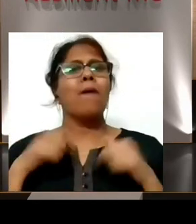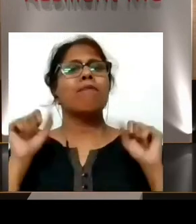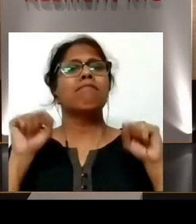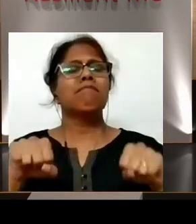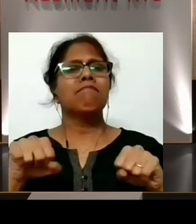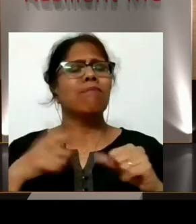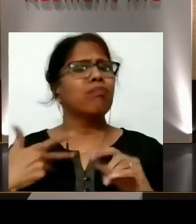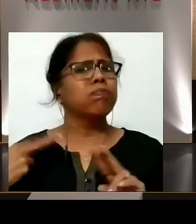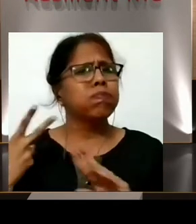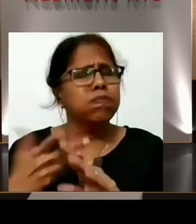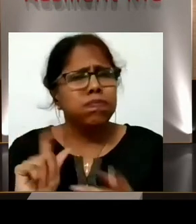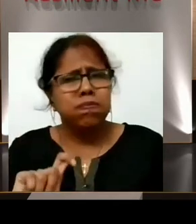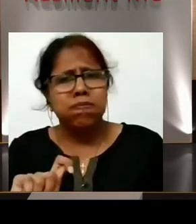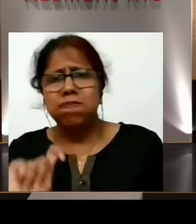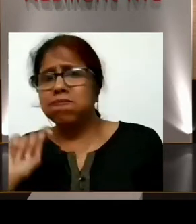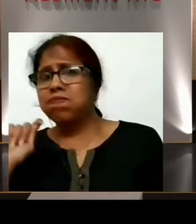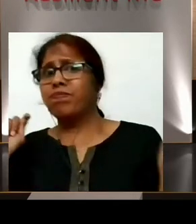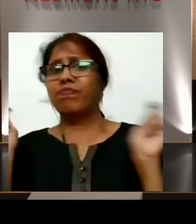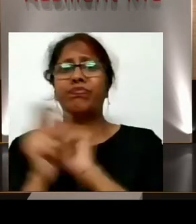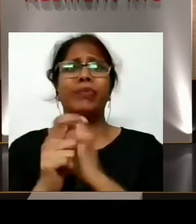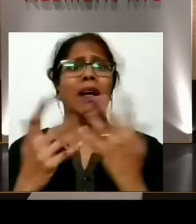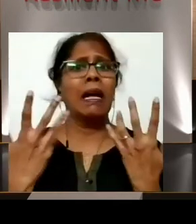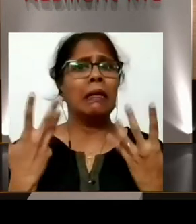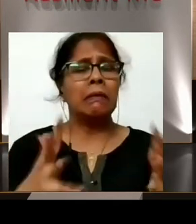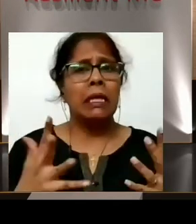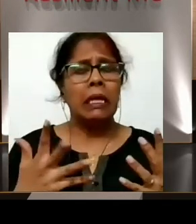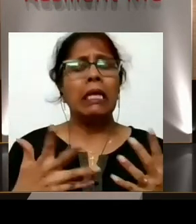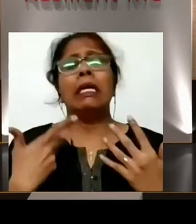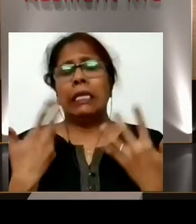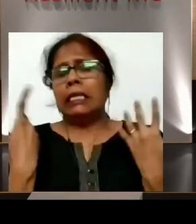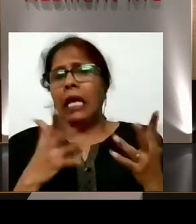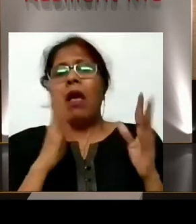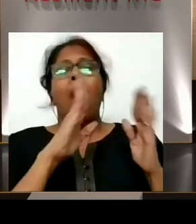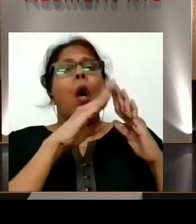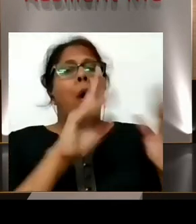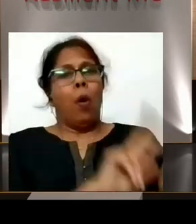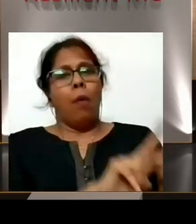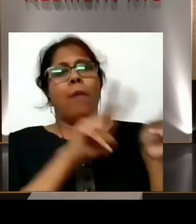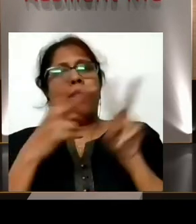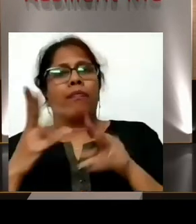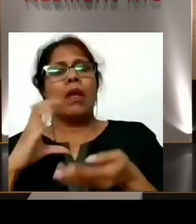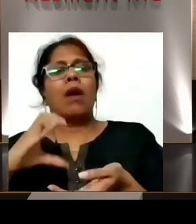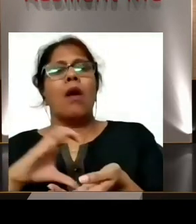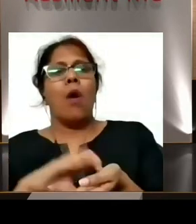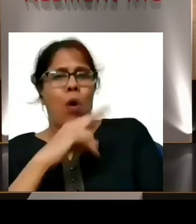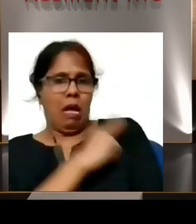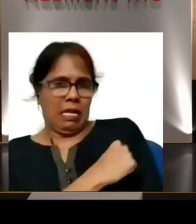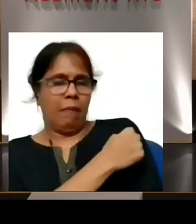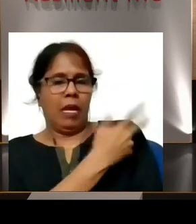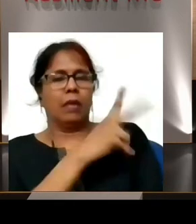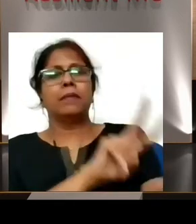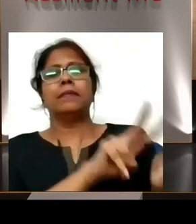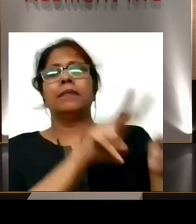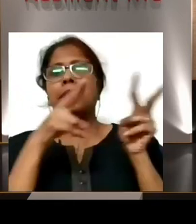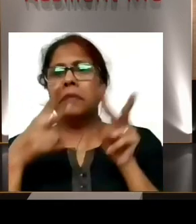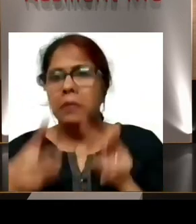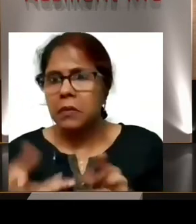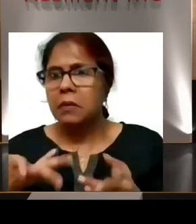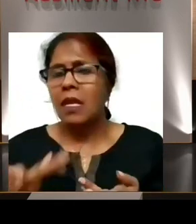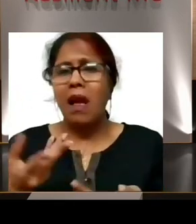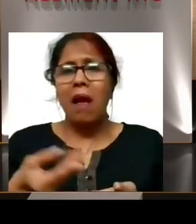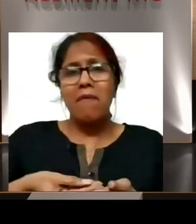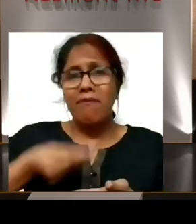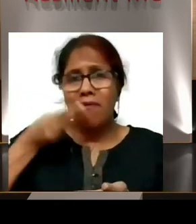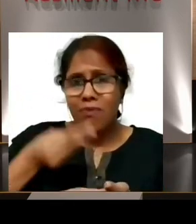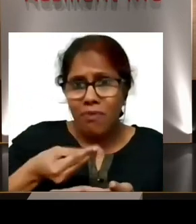So, when I came back home during Sankranti, everything around me had changed, right from what food I